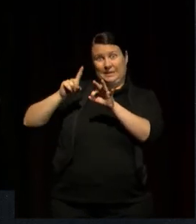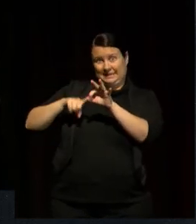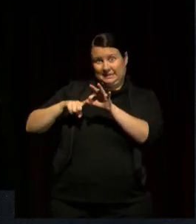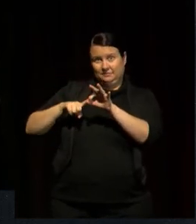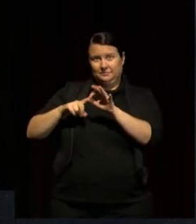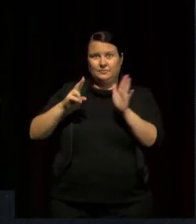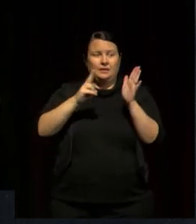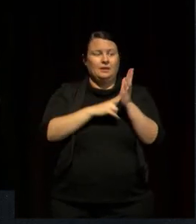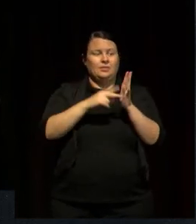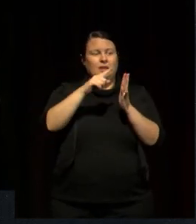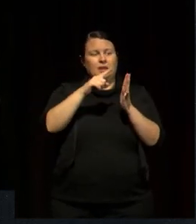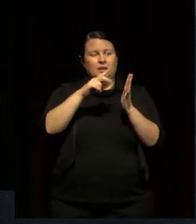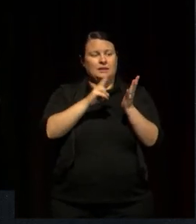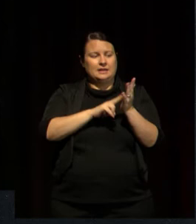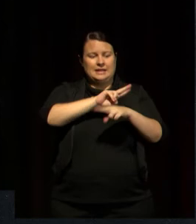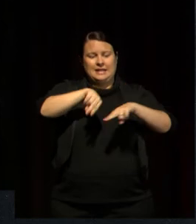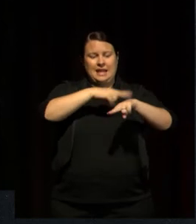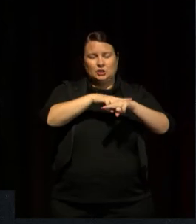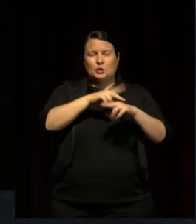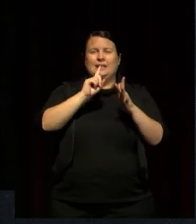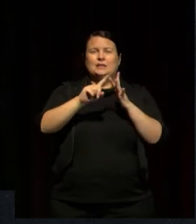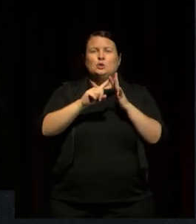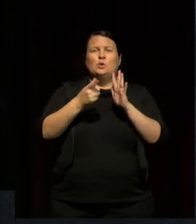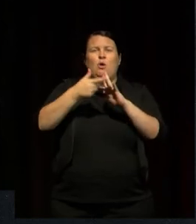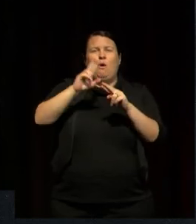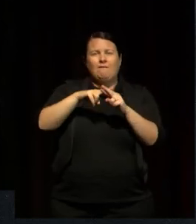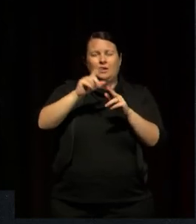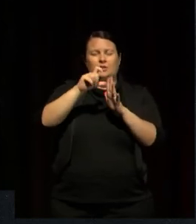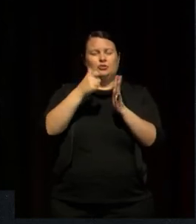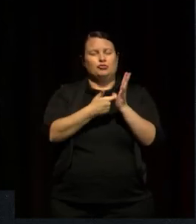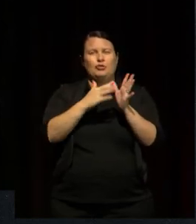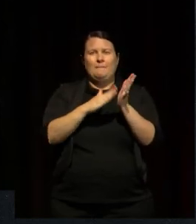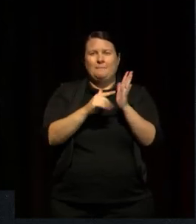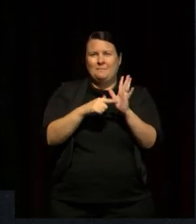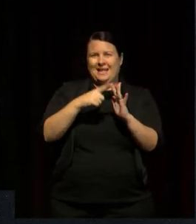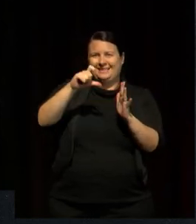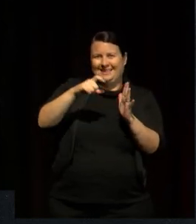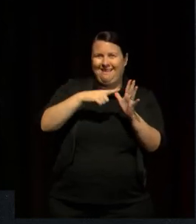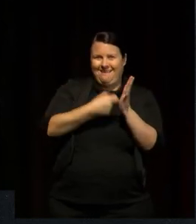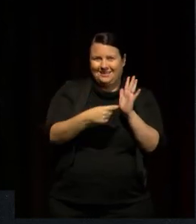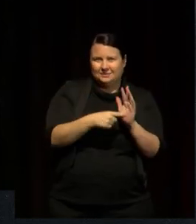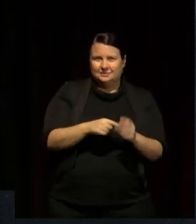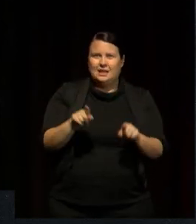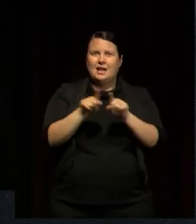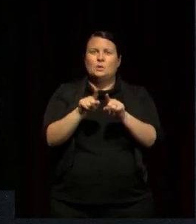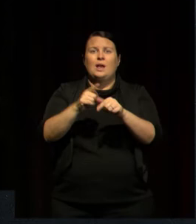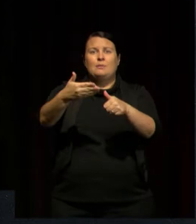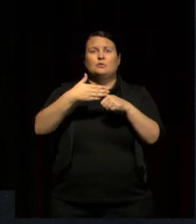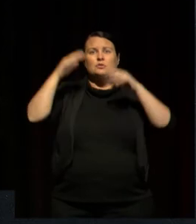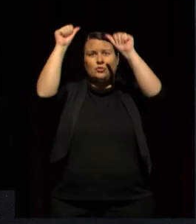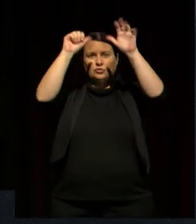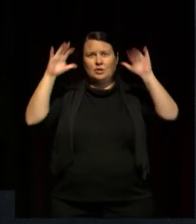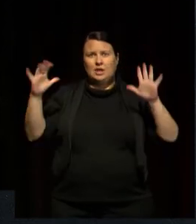NIDA Board, the National Institute of Dramatic Art, and a member of IATSIS, the Aboriginal and Torres Strait Islander